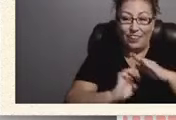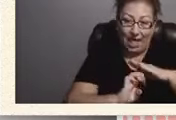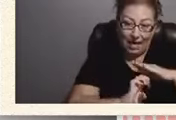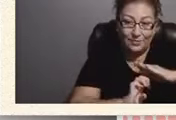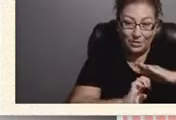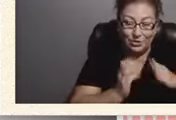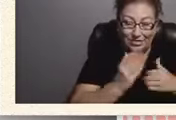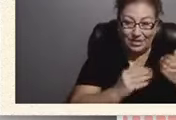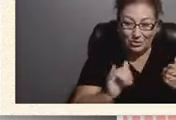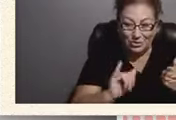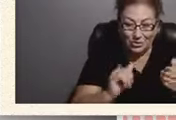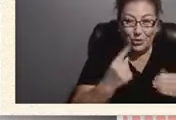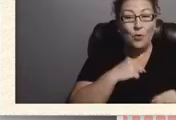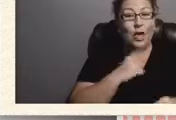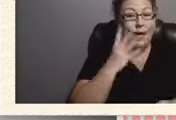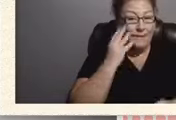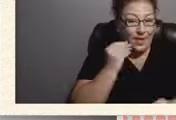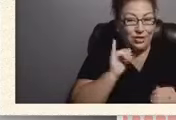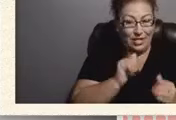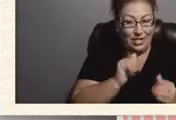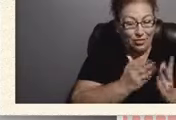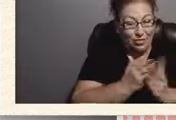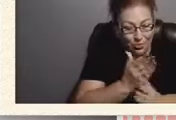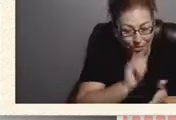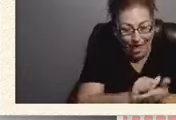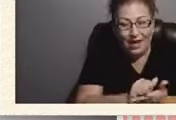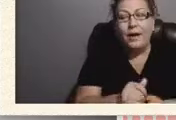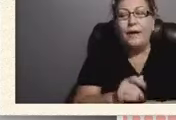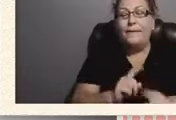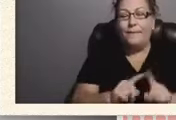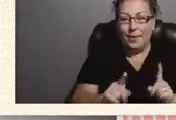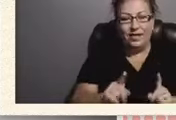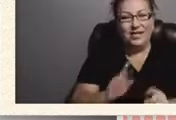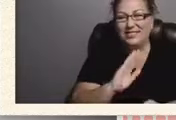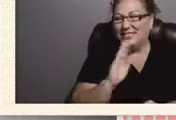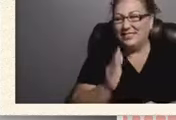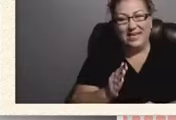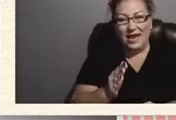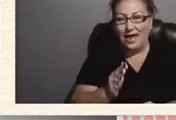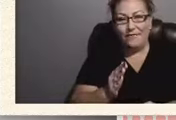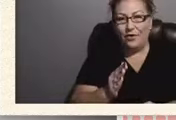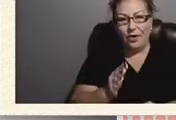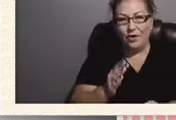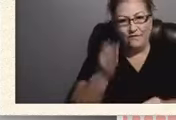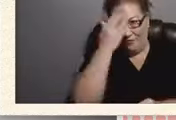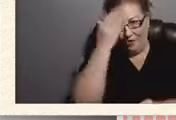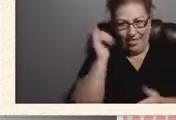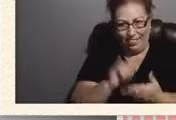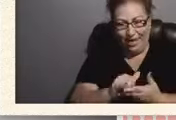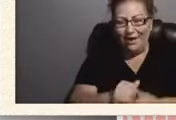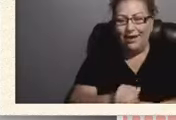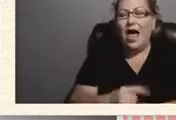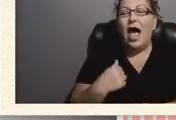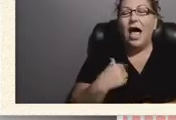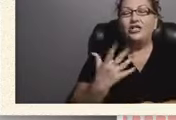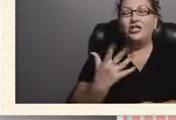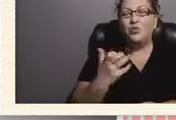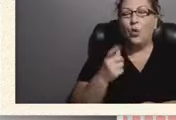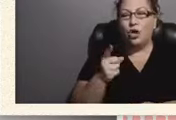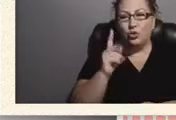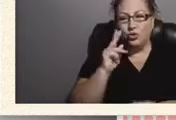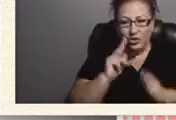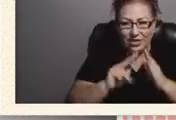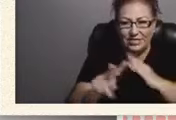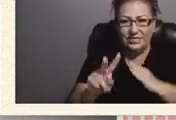because we've been there and done that, but it's, it's never far from our memory. I just want to, to anticipate the challenges